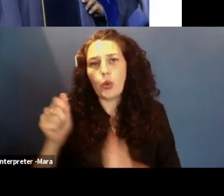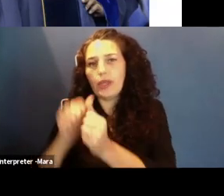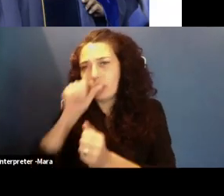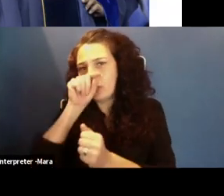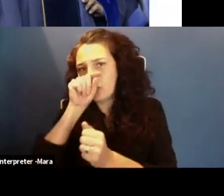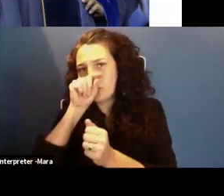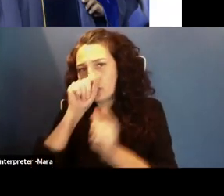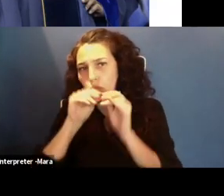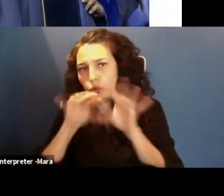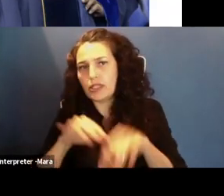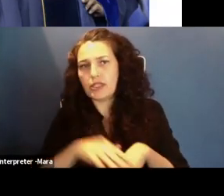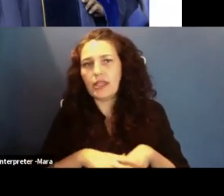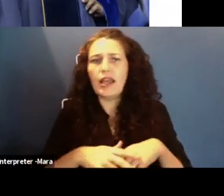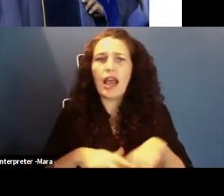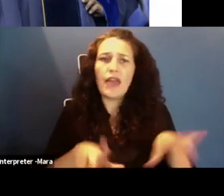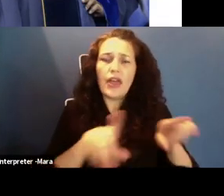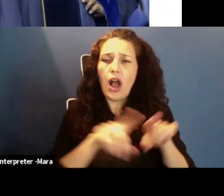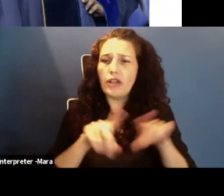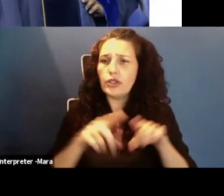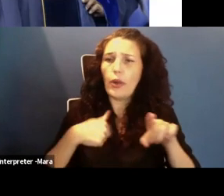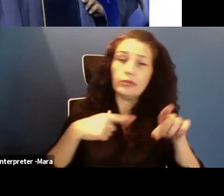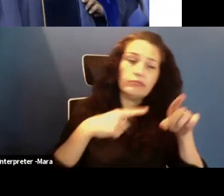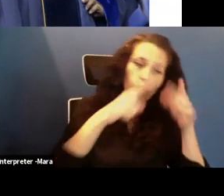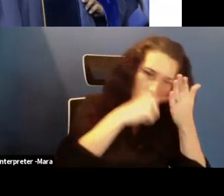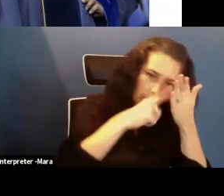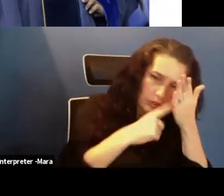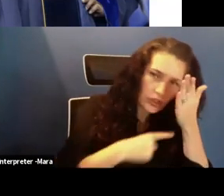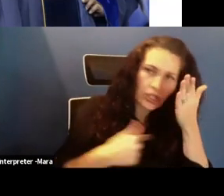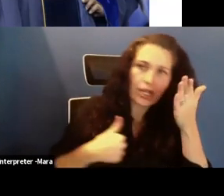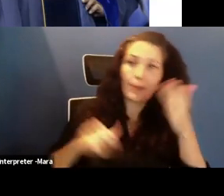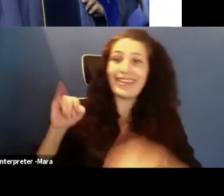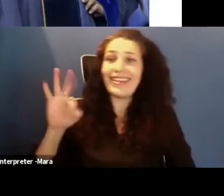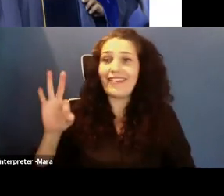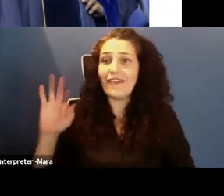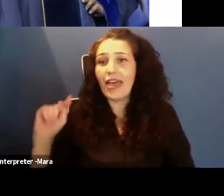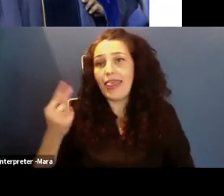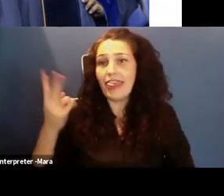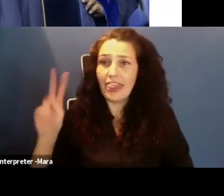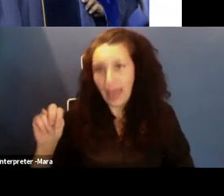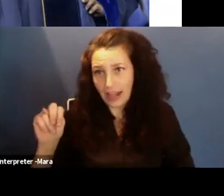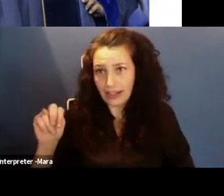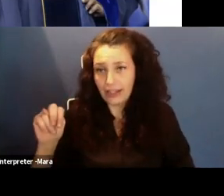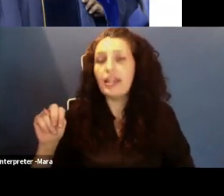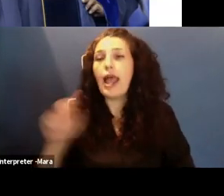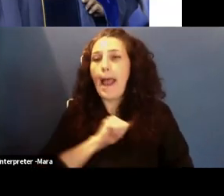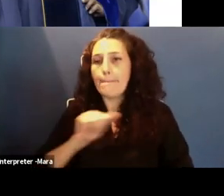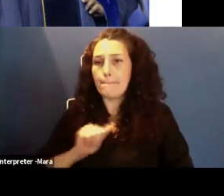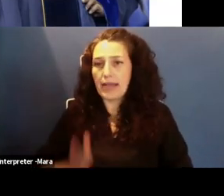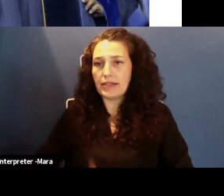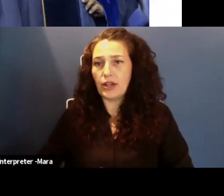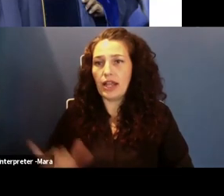do. In addition to that, I'm an If Then ambassador. I also have been a Black ComputeHer